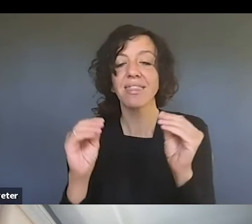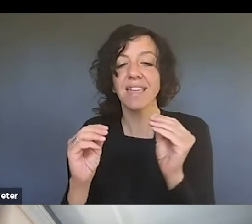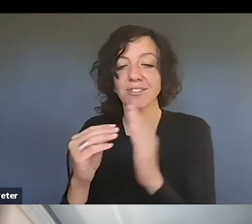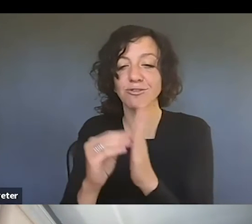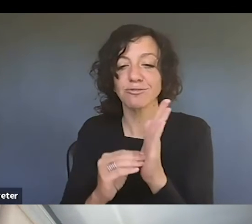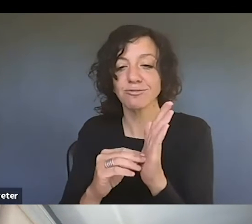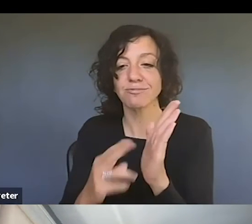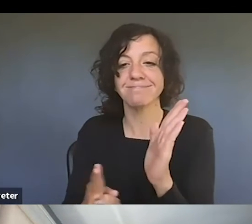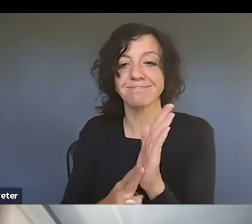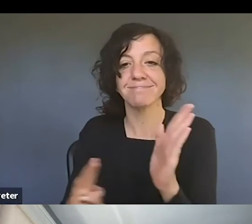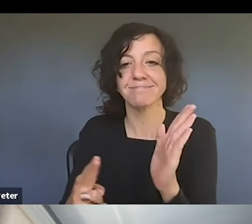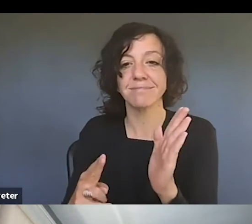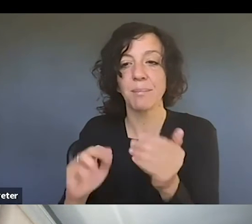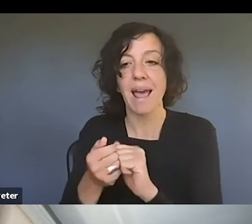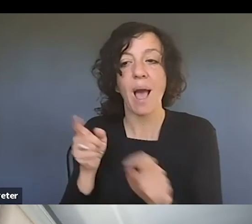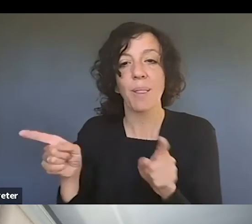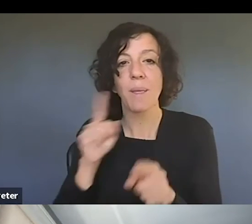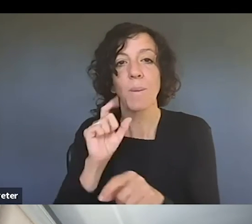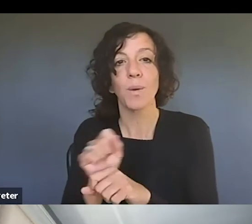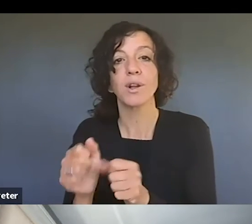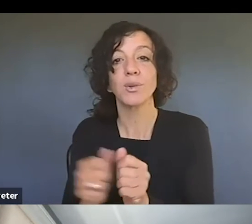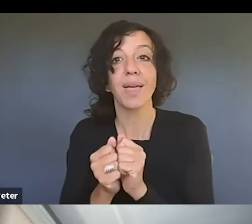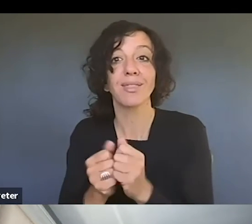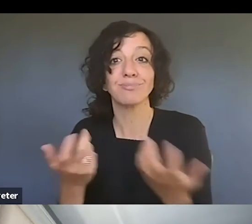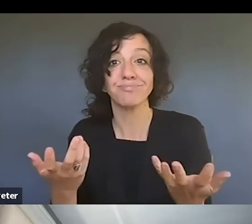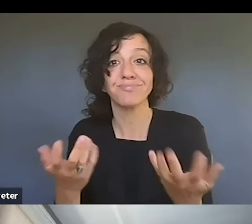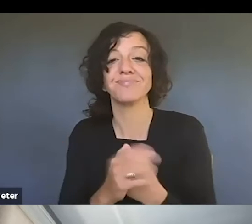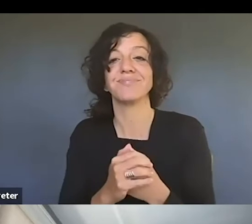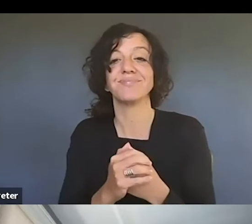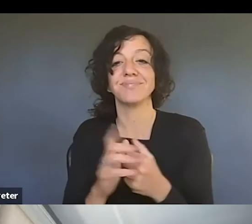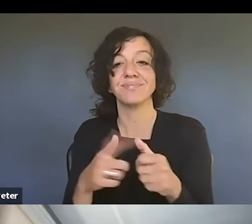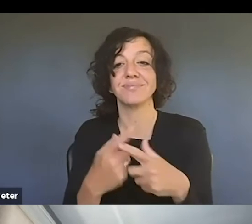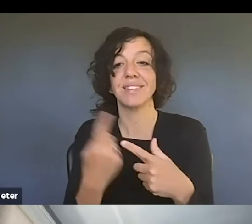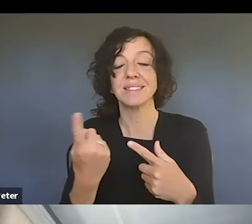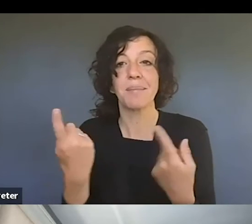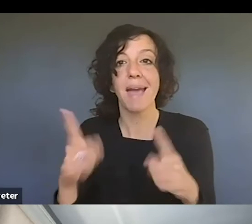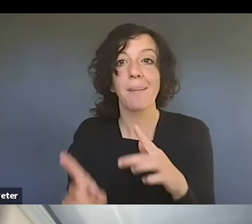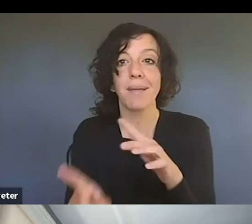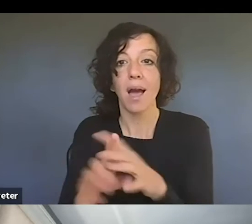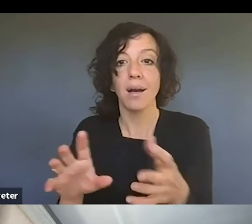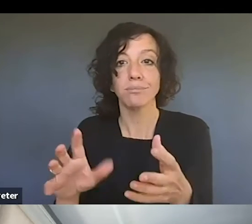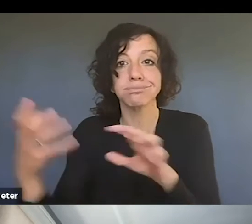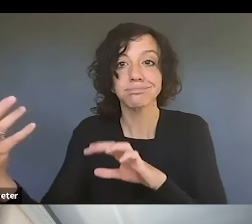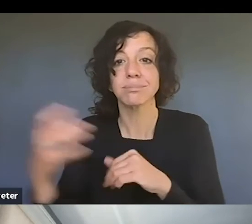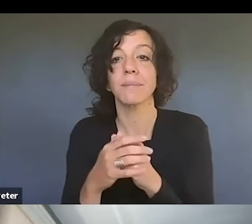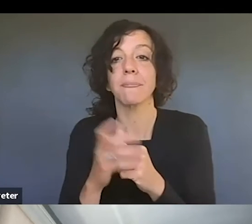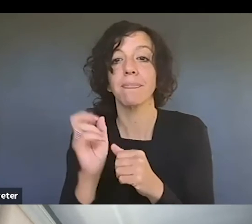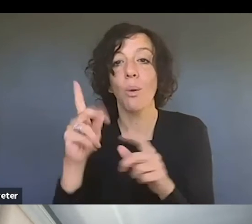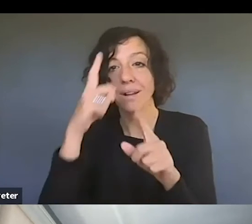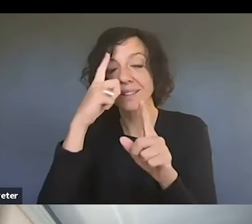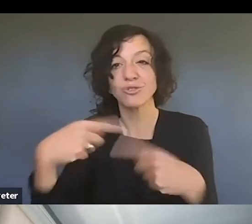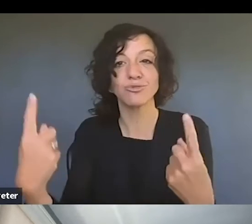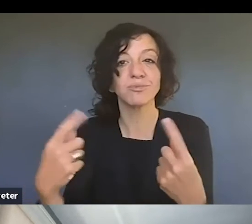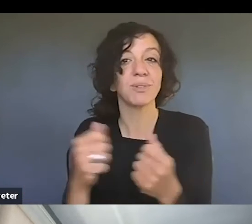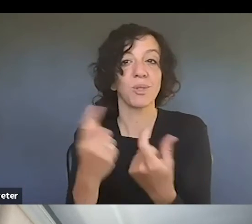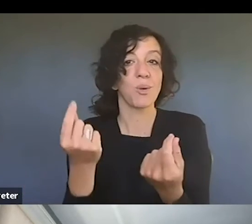how they're going to work together and then something goes awry or there is a disagreement about what